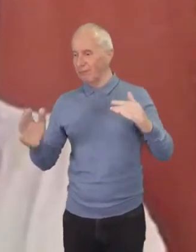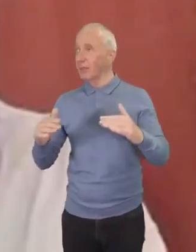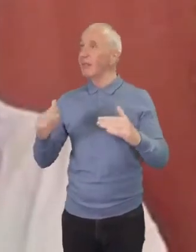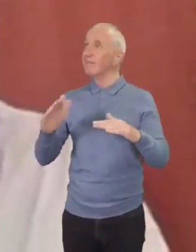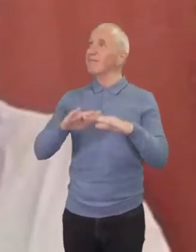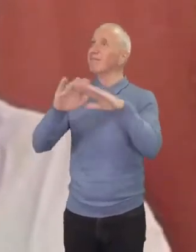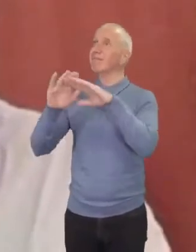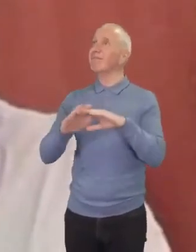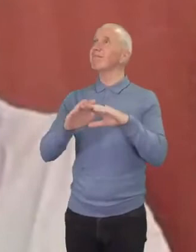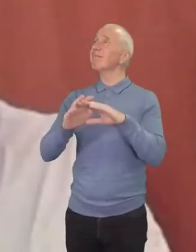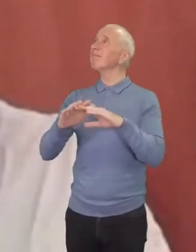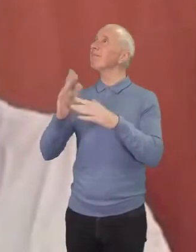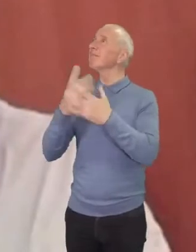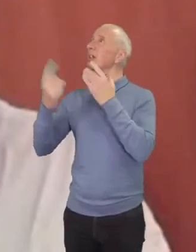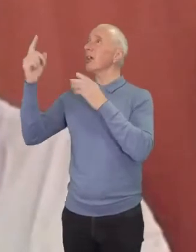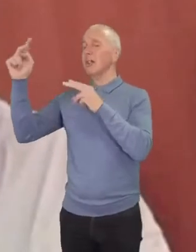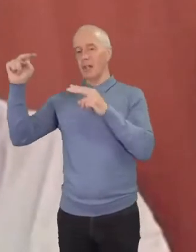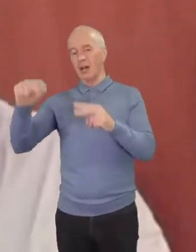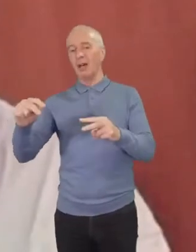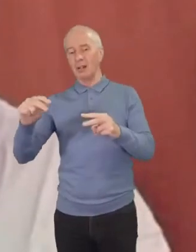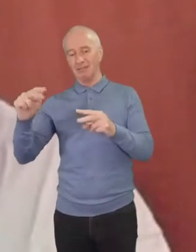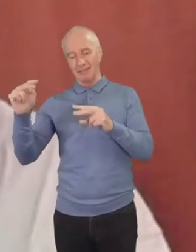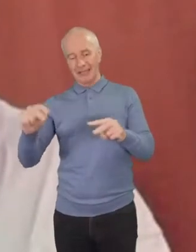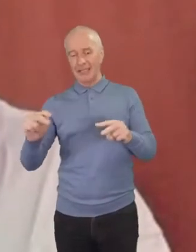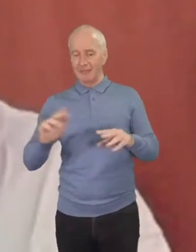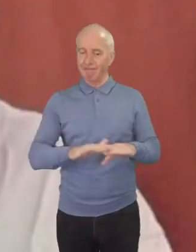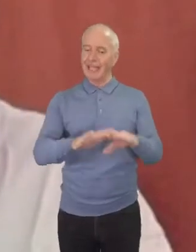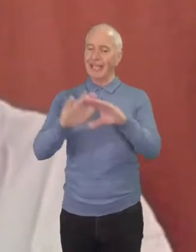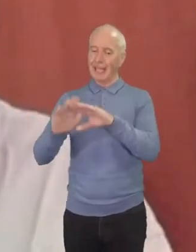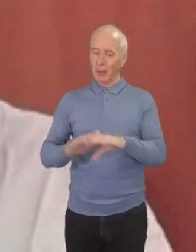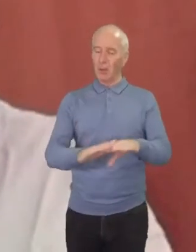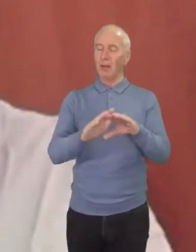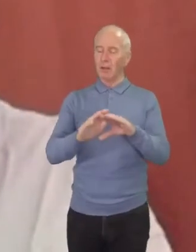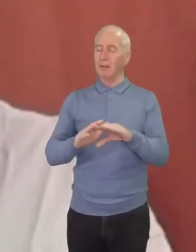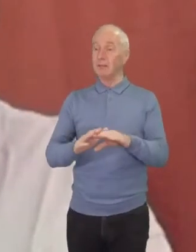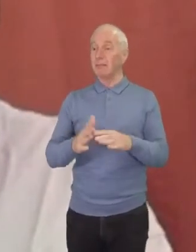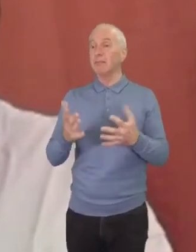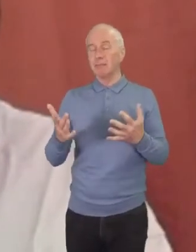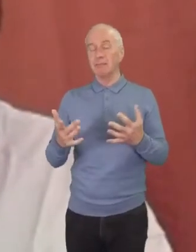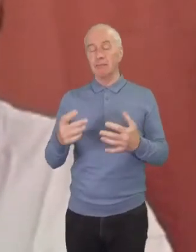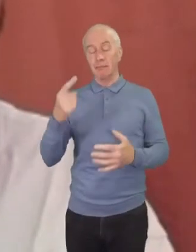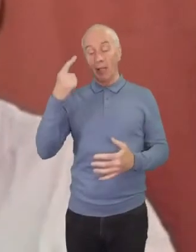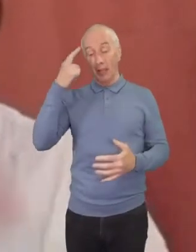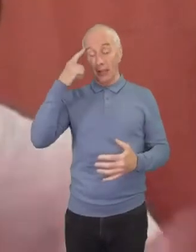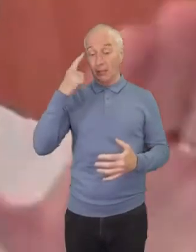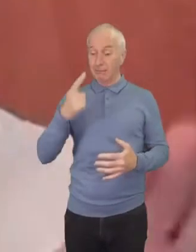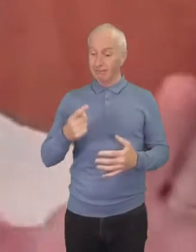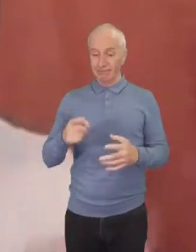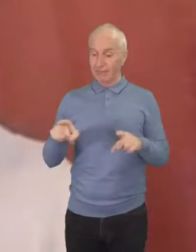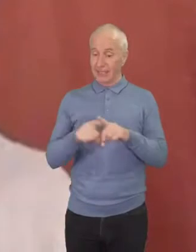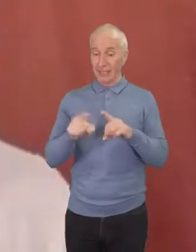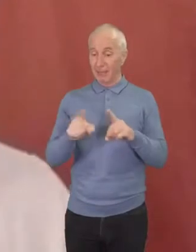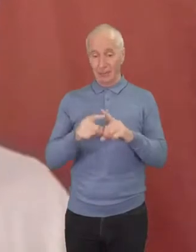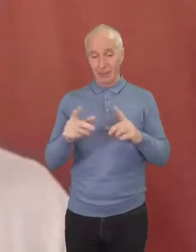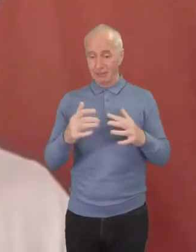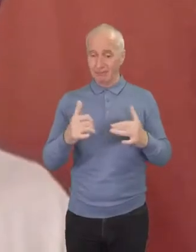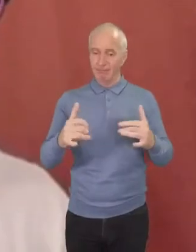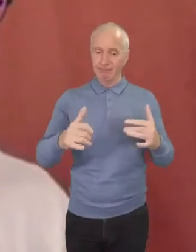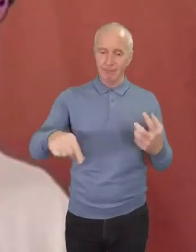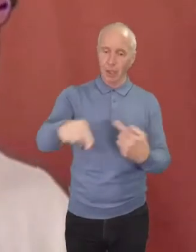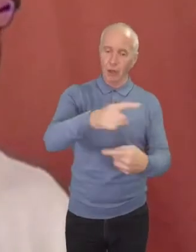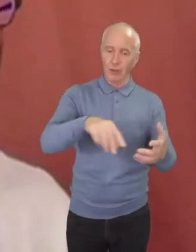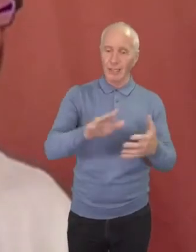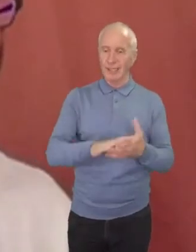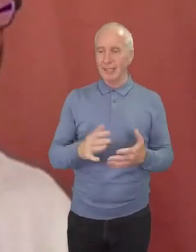um that's you know i think that that's kind of how i i think a lot of our congregations we err on one side of